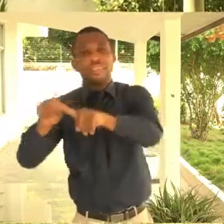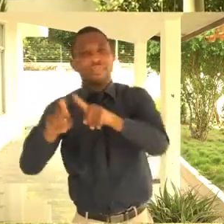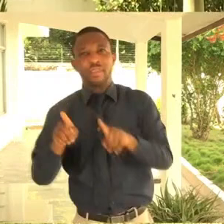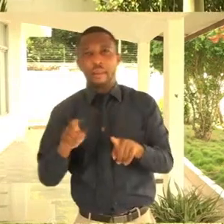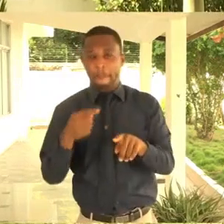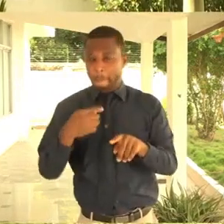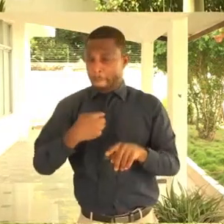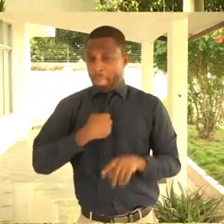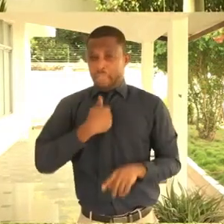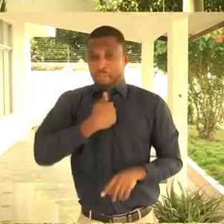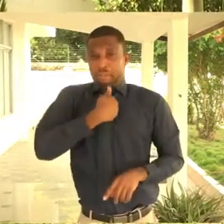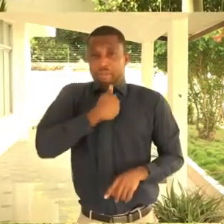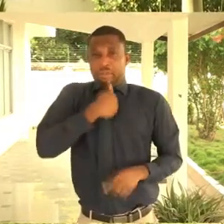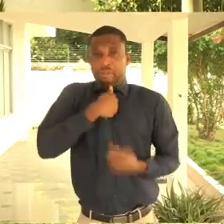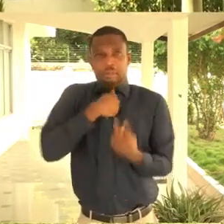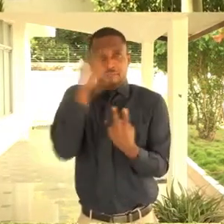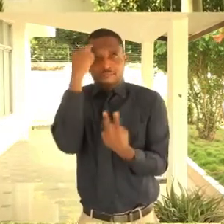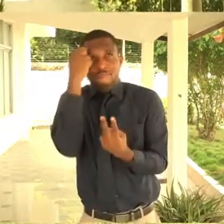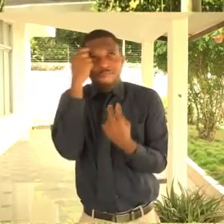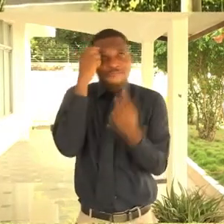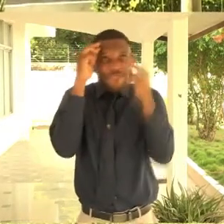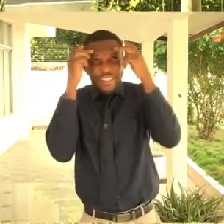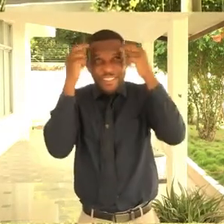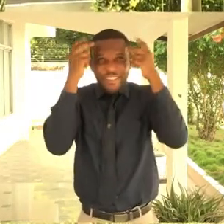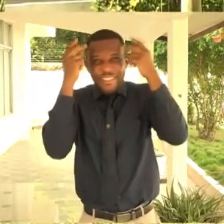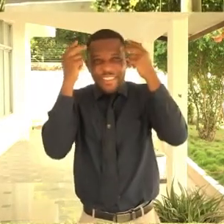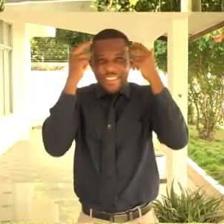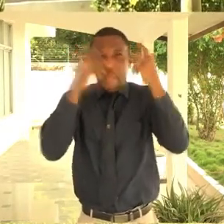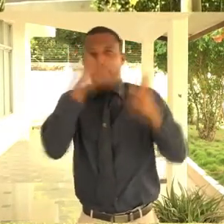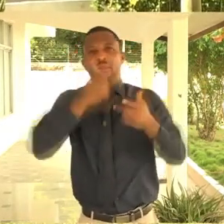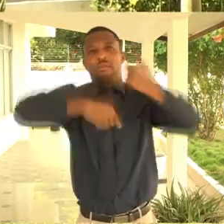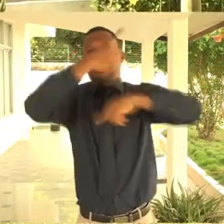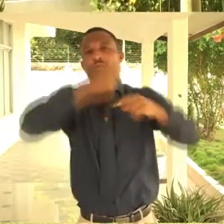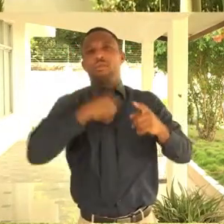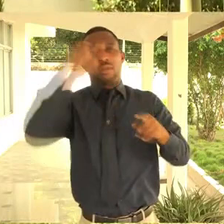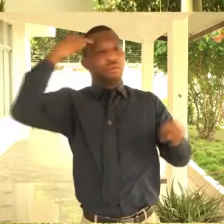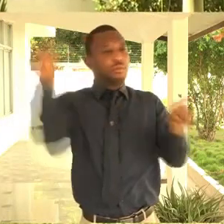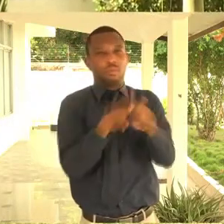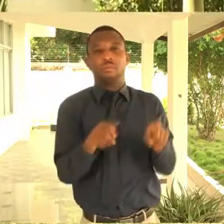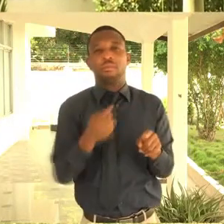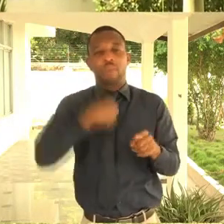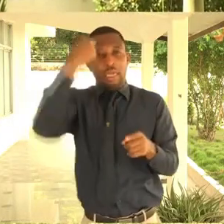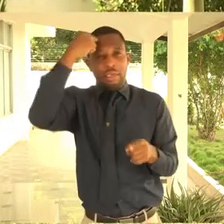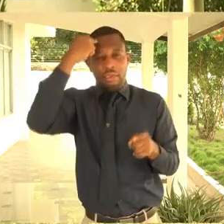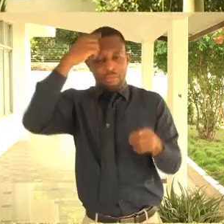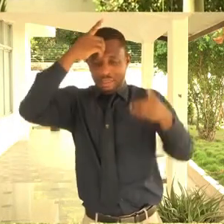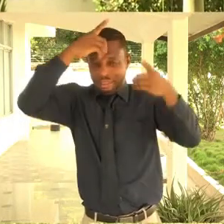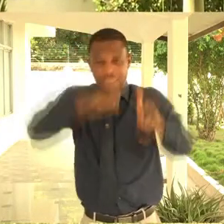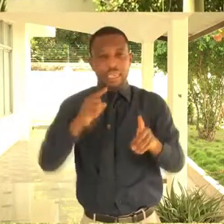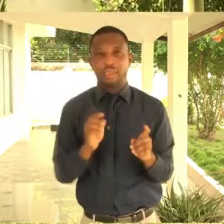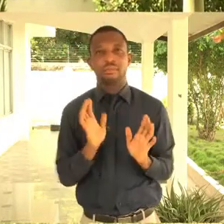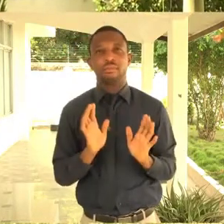not see what I wanted to use it for. You know, and it was funny when I was practicing before the mirror. They would come in and say, hey, what are you doing?